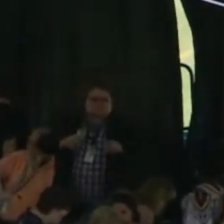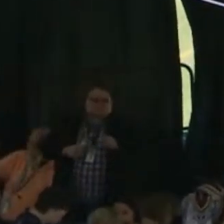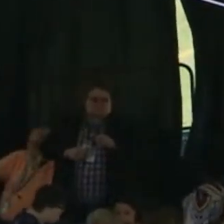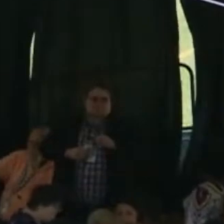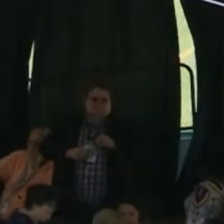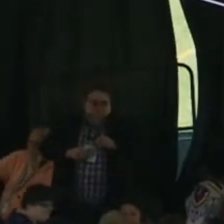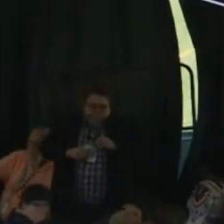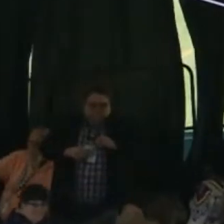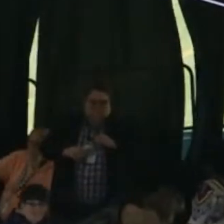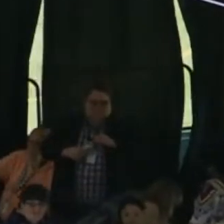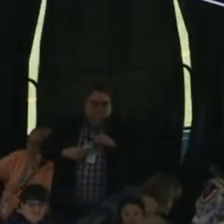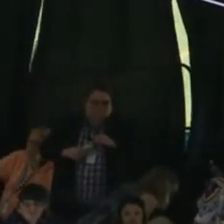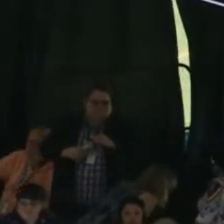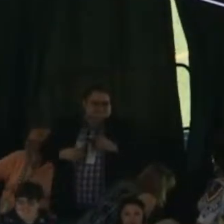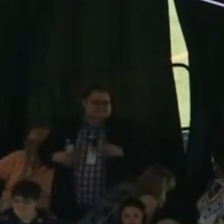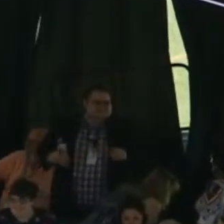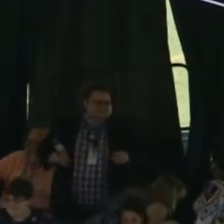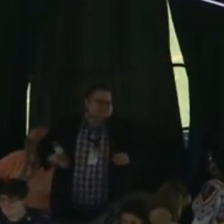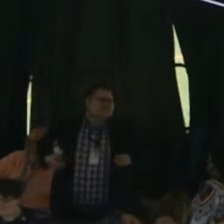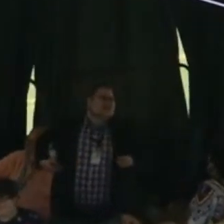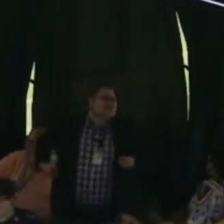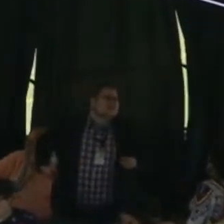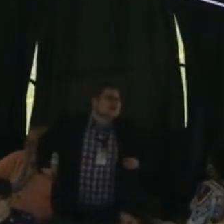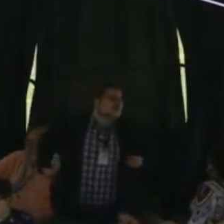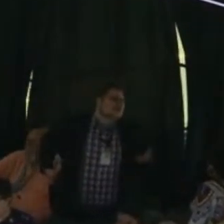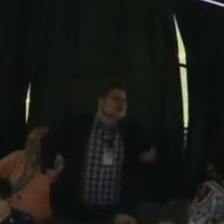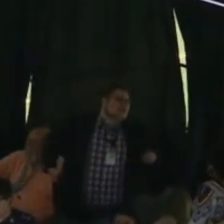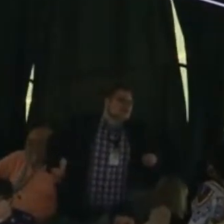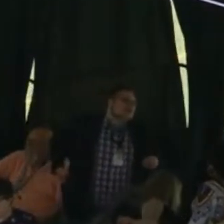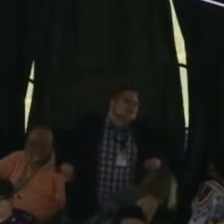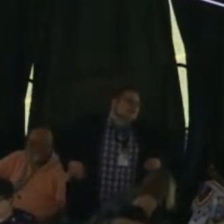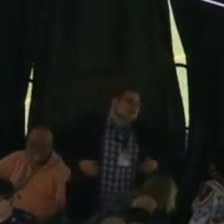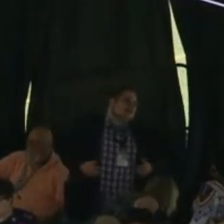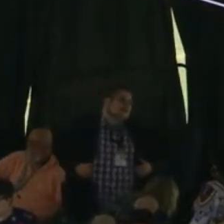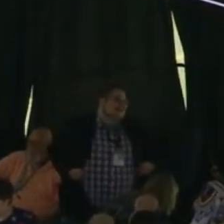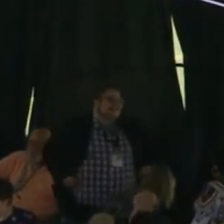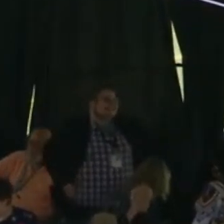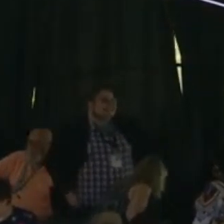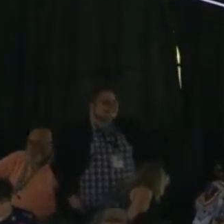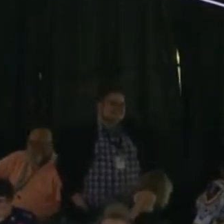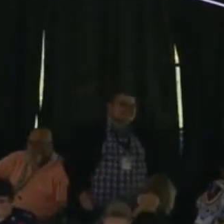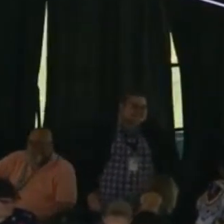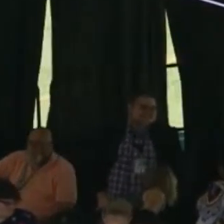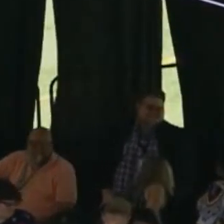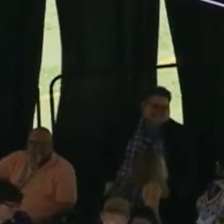Hope when you take that jump You don't feel the fall